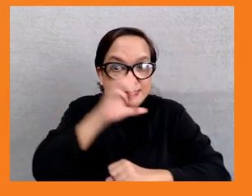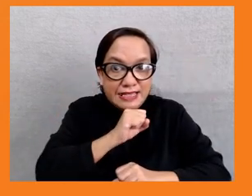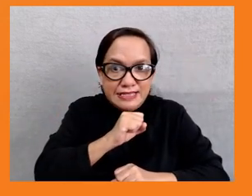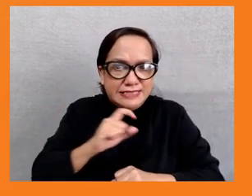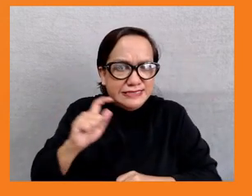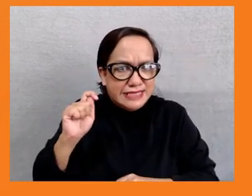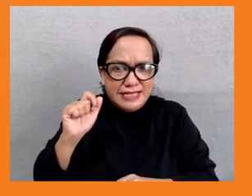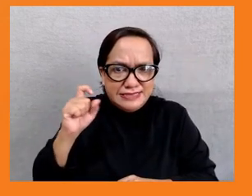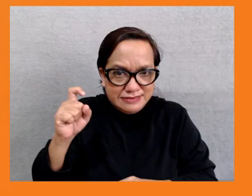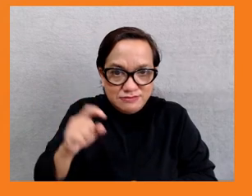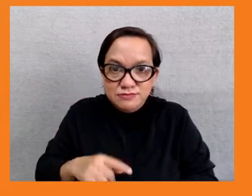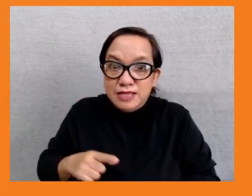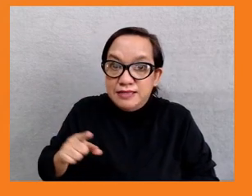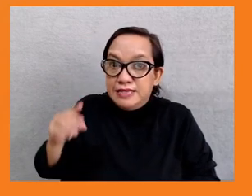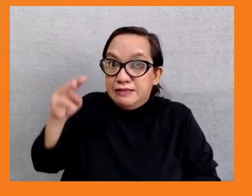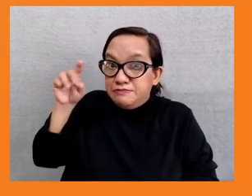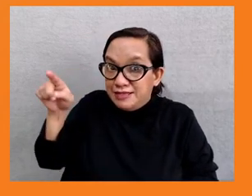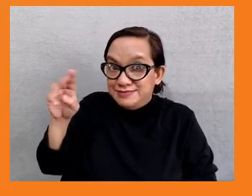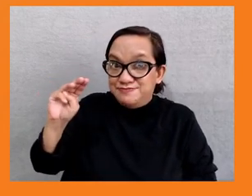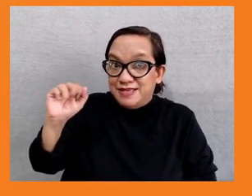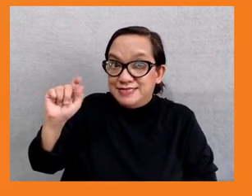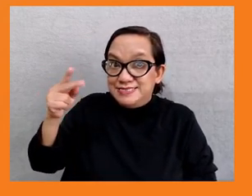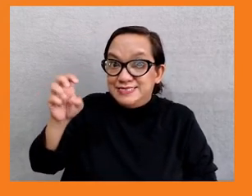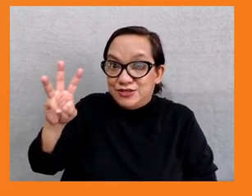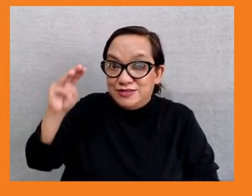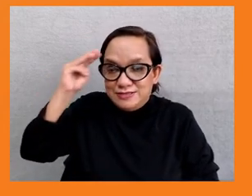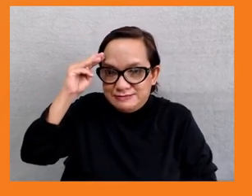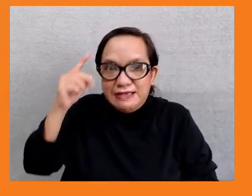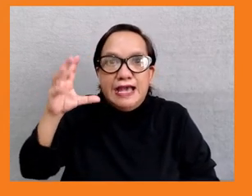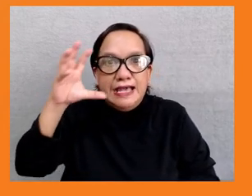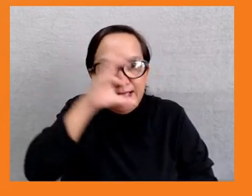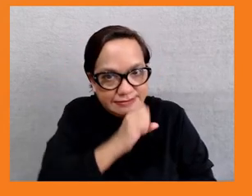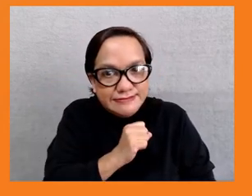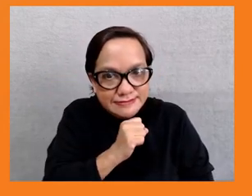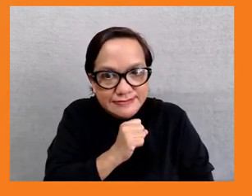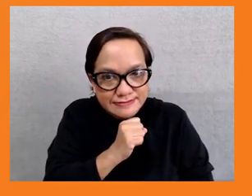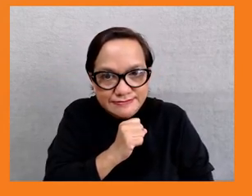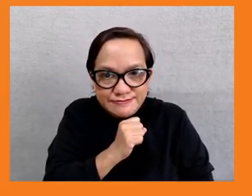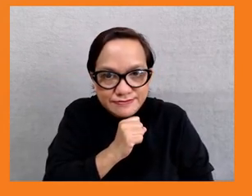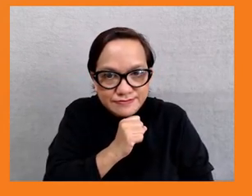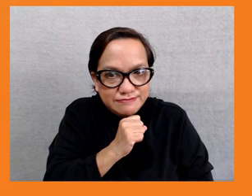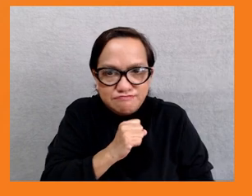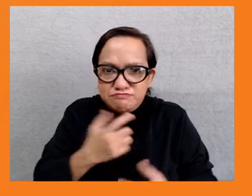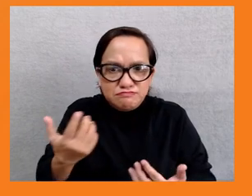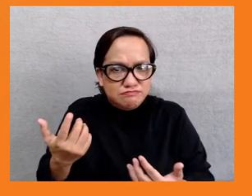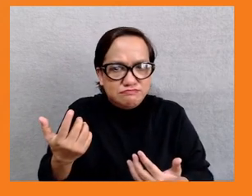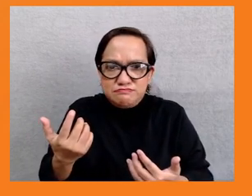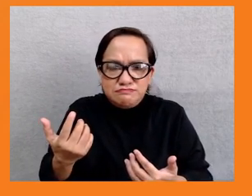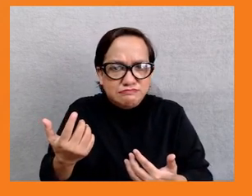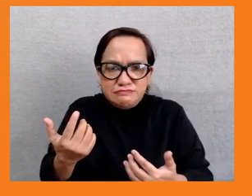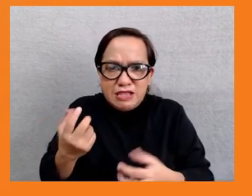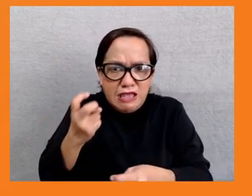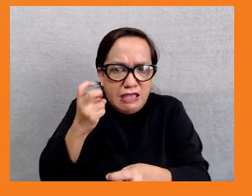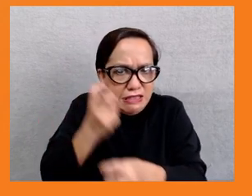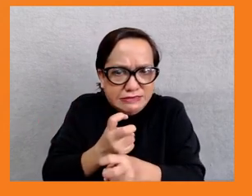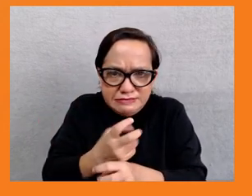especially because informality made it hard to identify and target the poor, nonetheless, the pandemic did